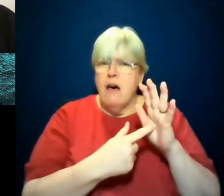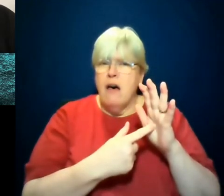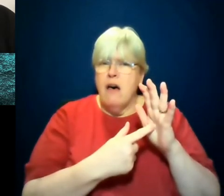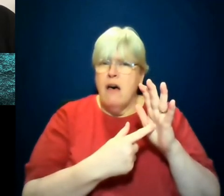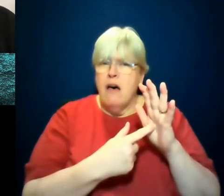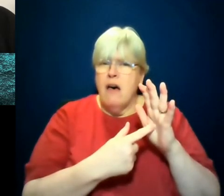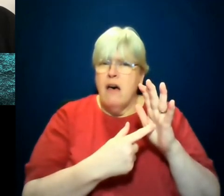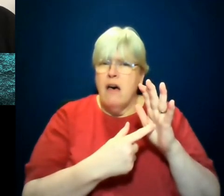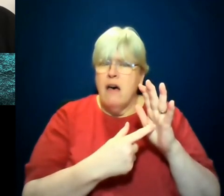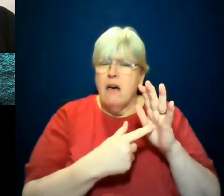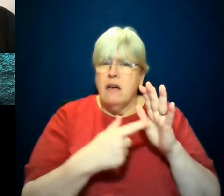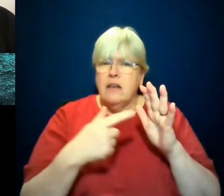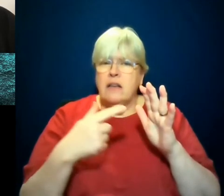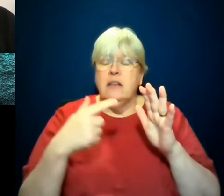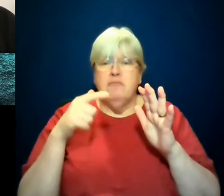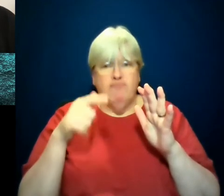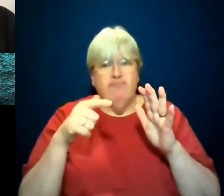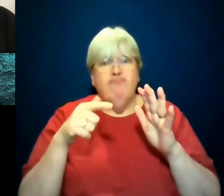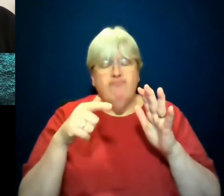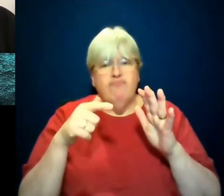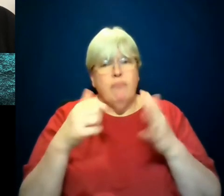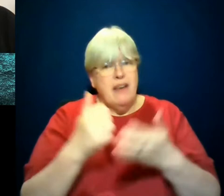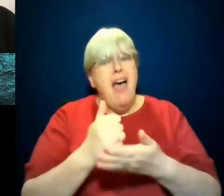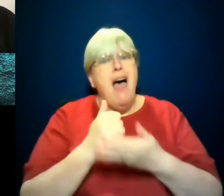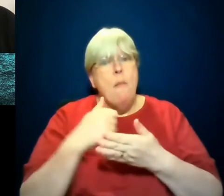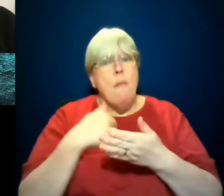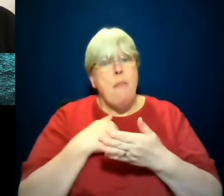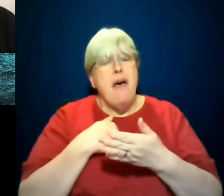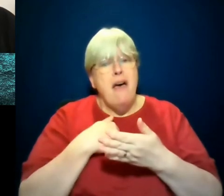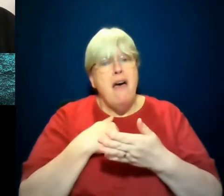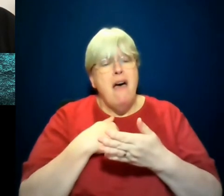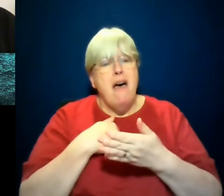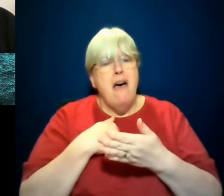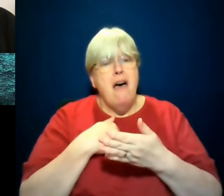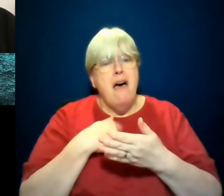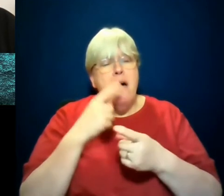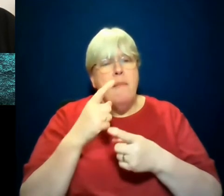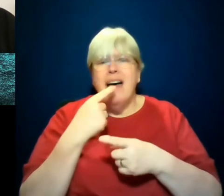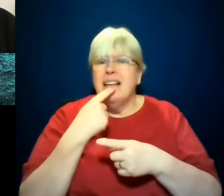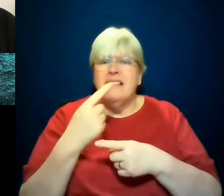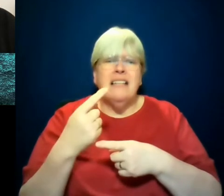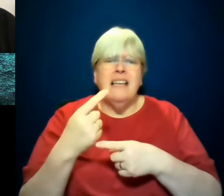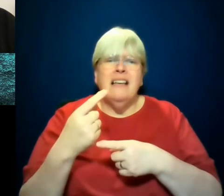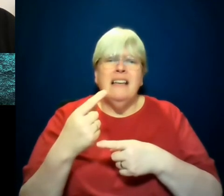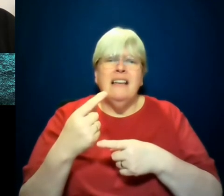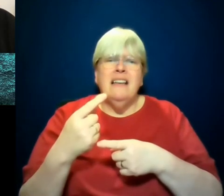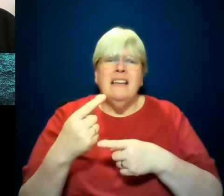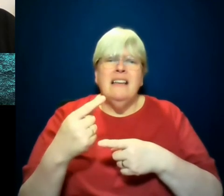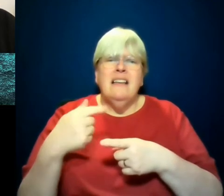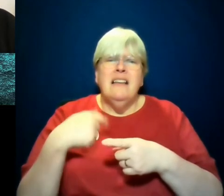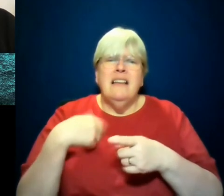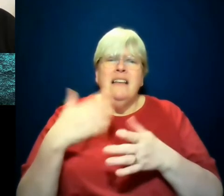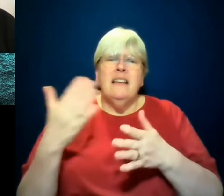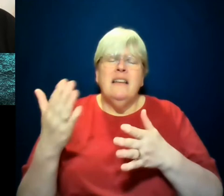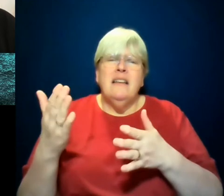I would have the career I have without him, without his. Um, but I would say that, that with my first book, which